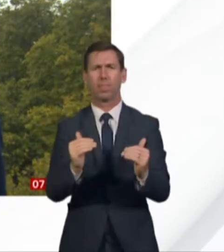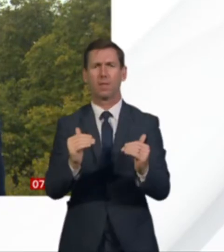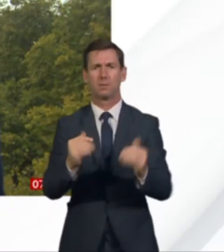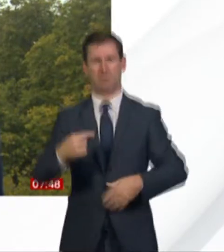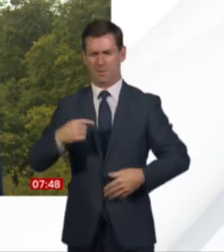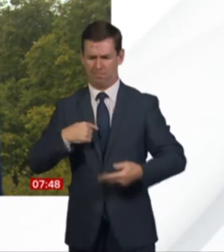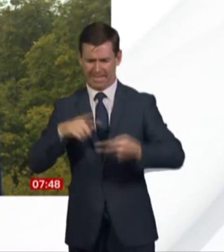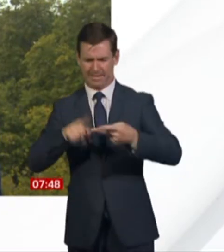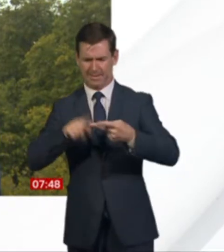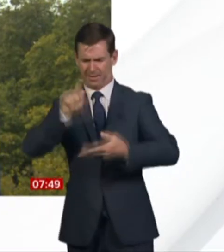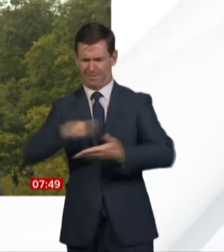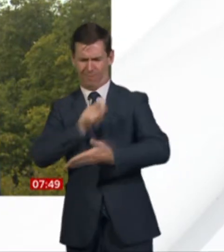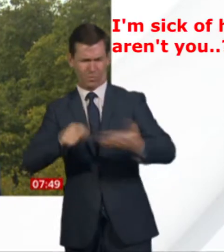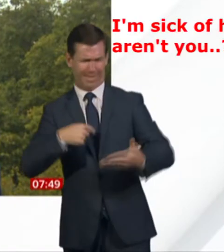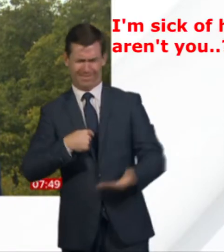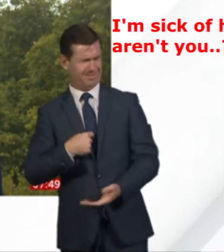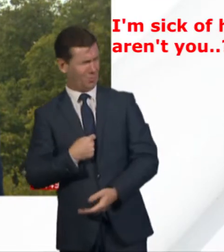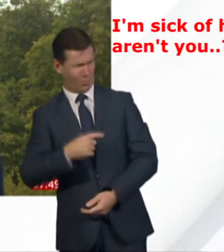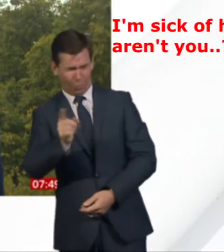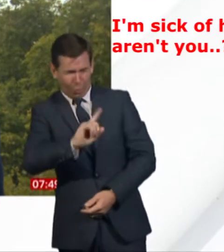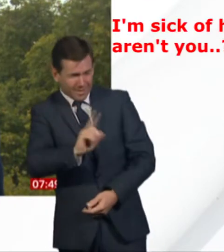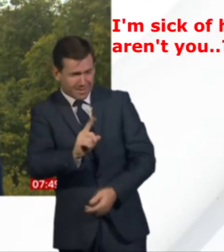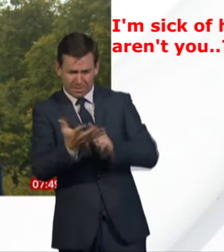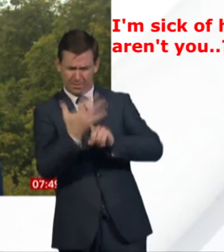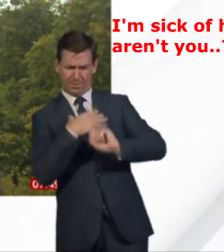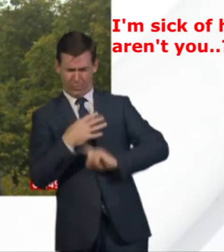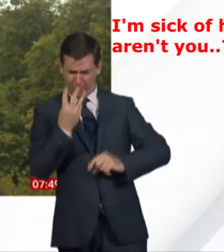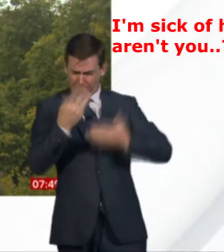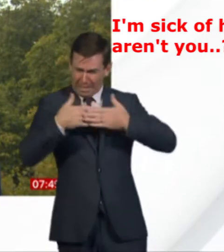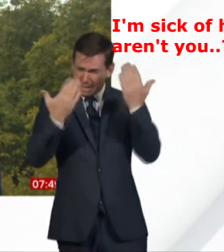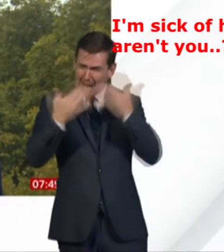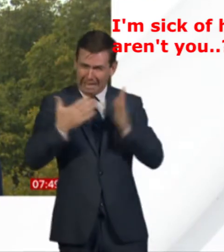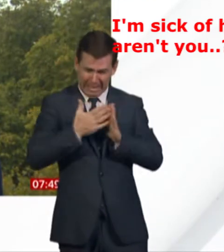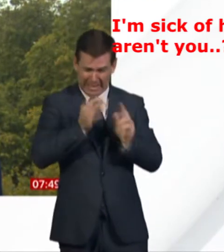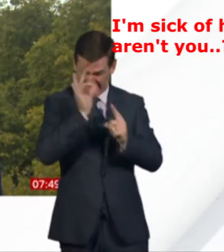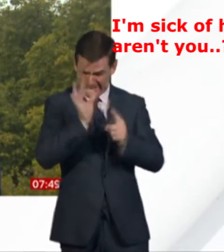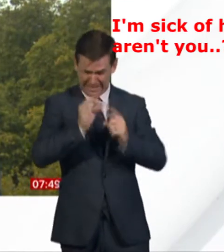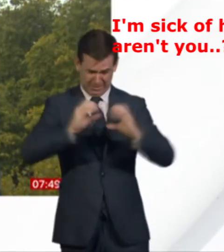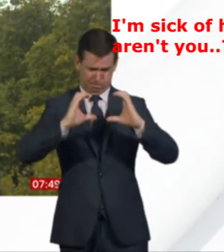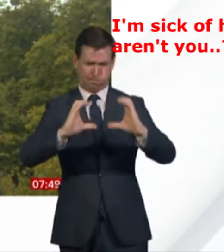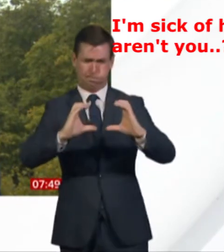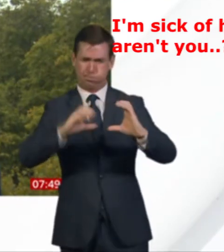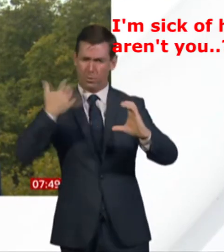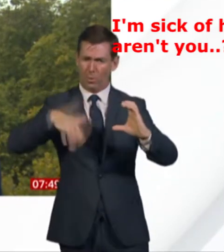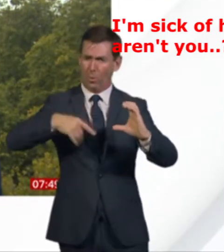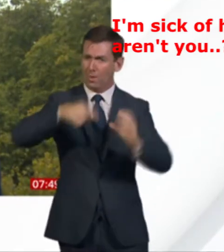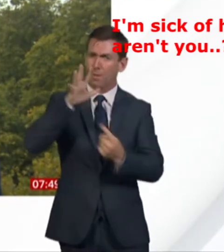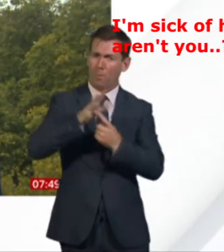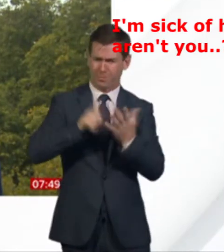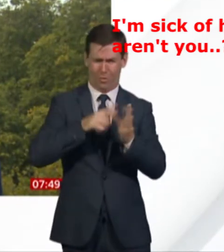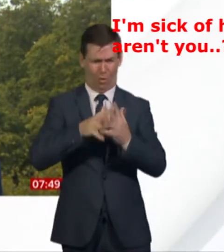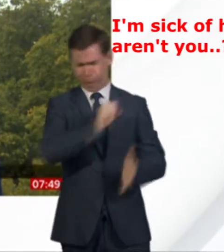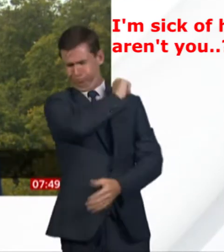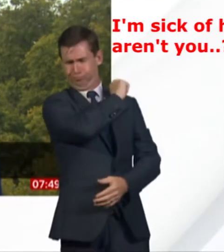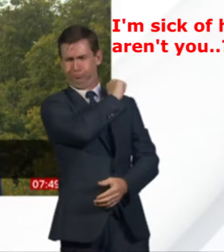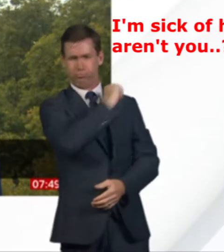say that it was ridiculous that Parliament was only going to get a couple of days to scrutinise this very important piece of legislation. Just